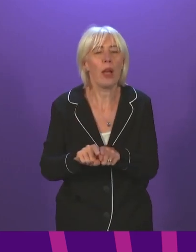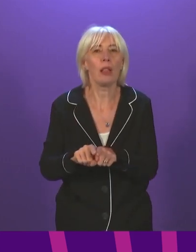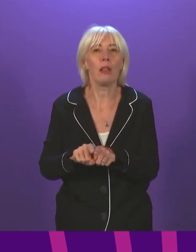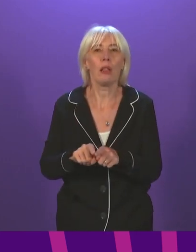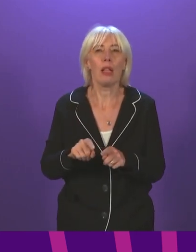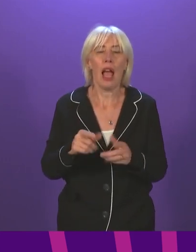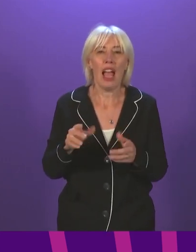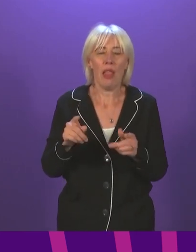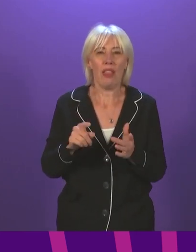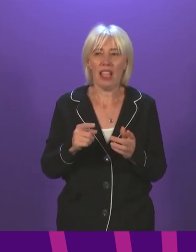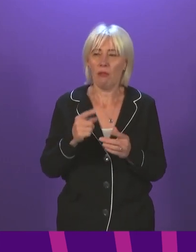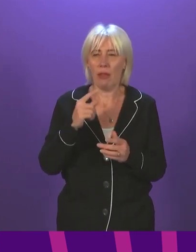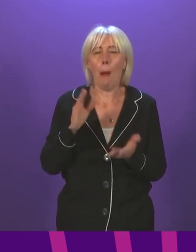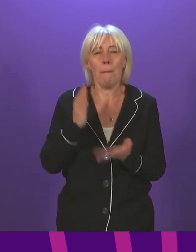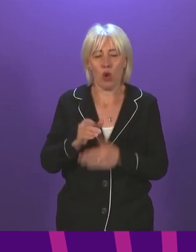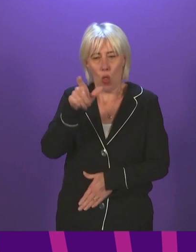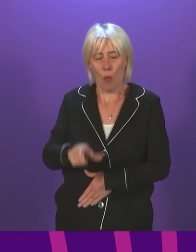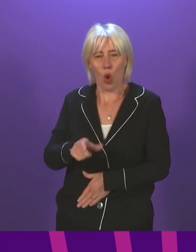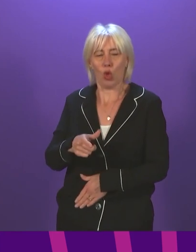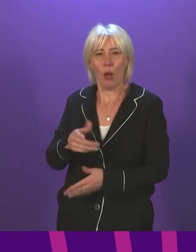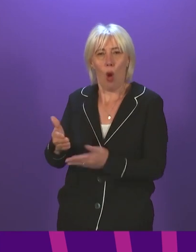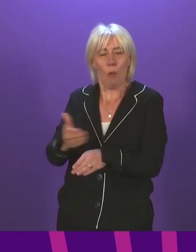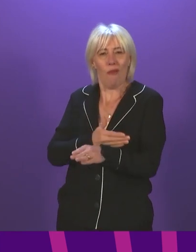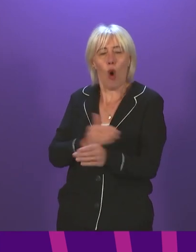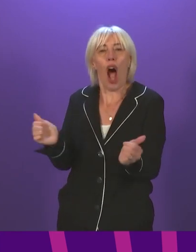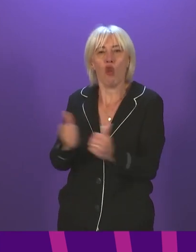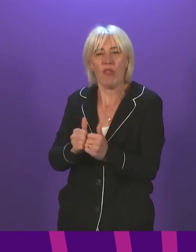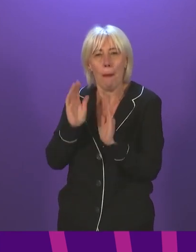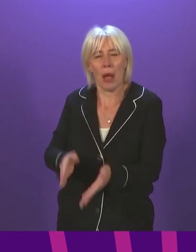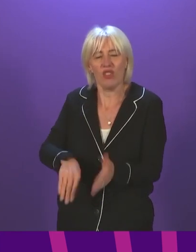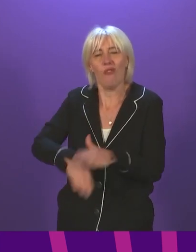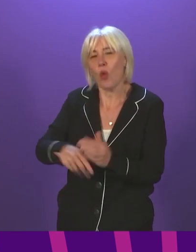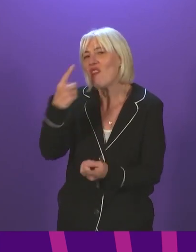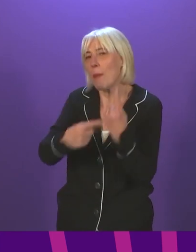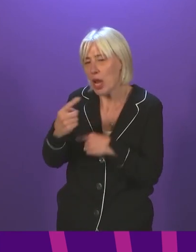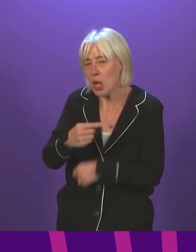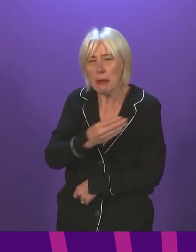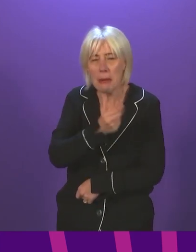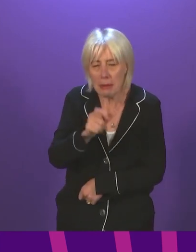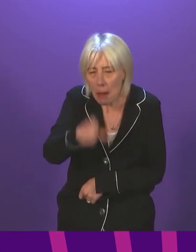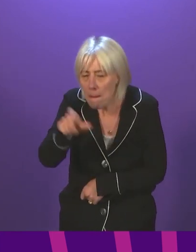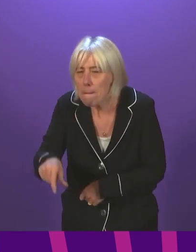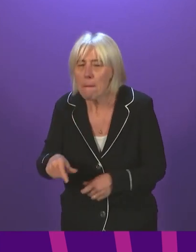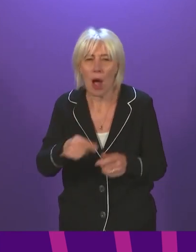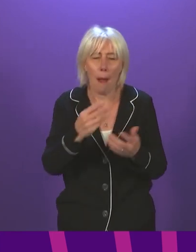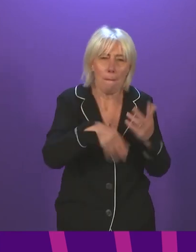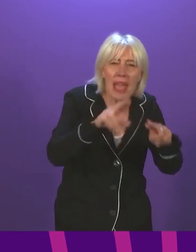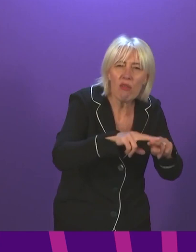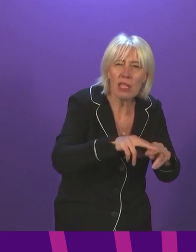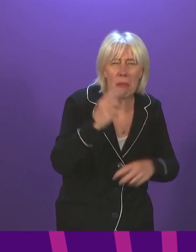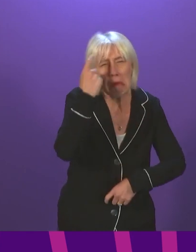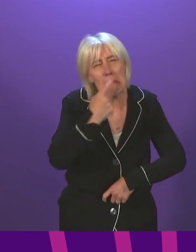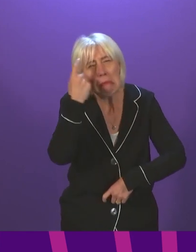informed consent is. I know that many young people and their parents will have questions. Material will be made available online